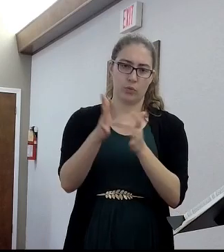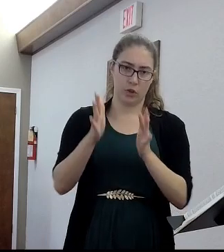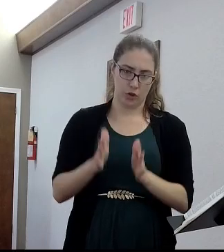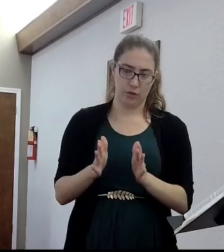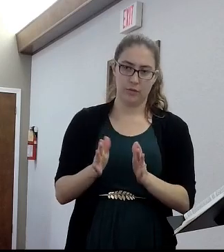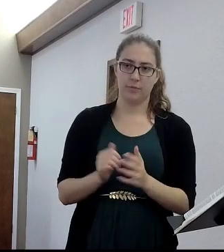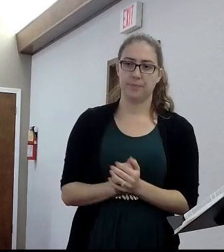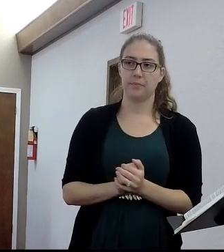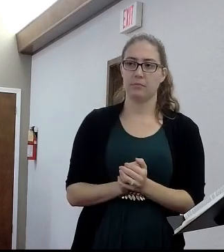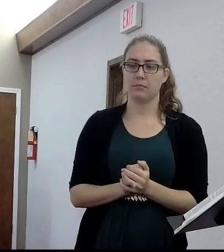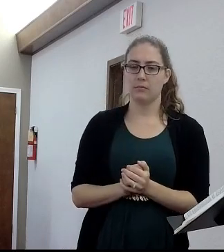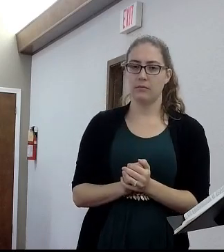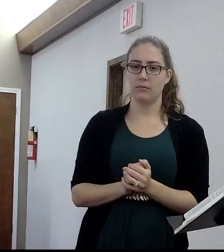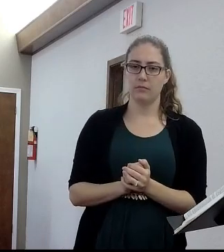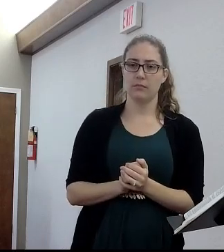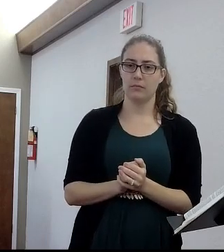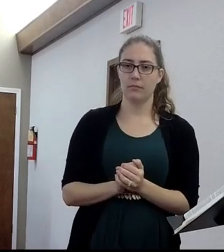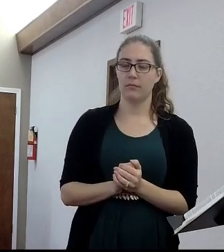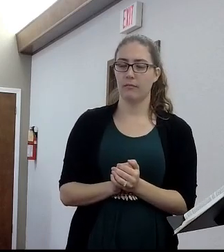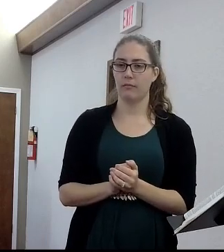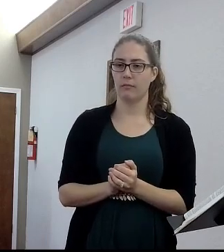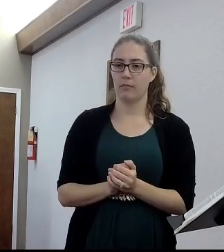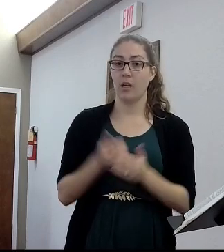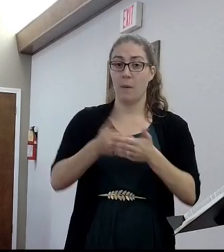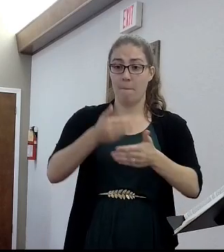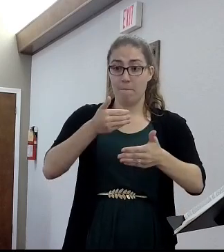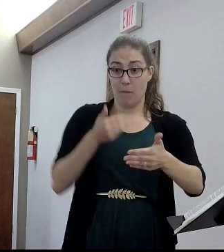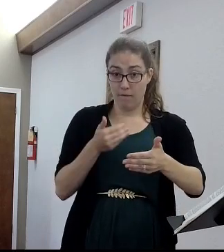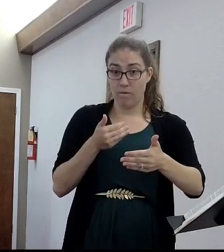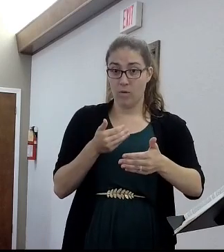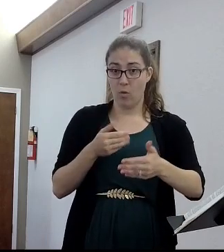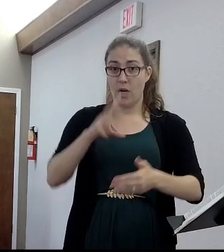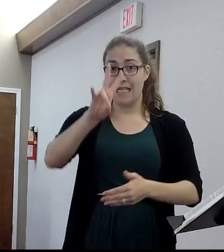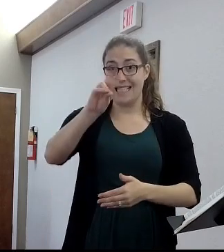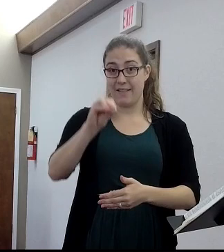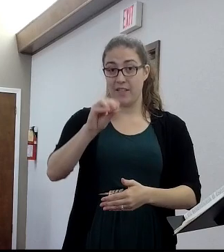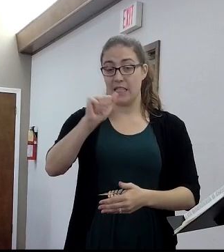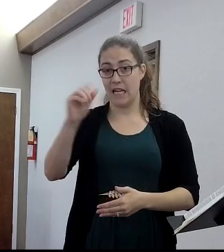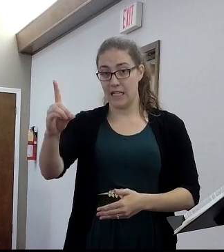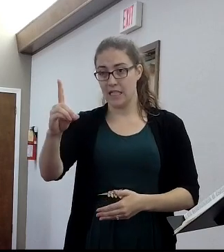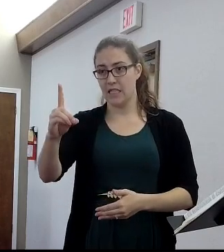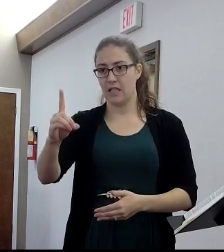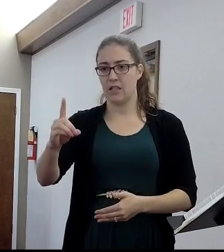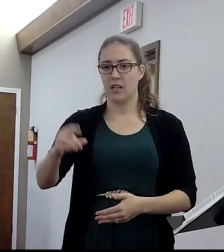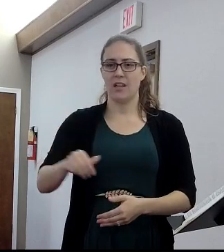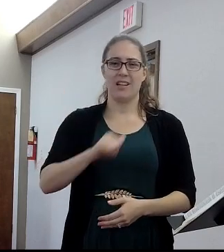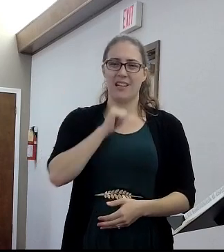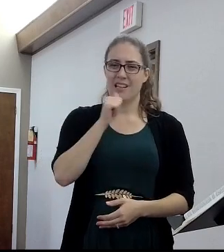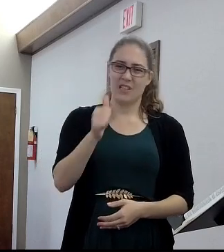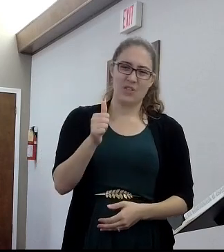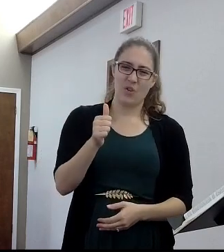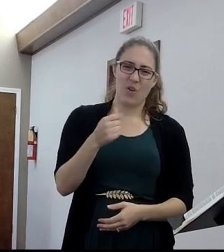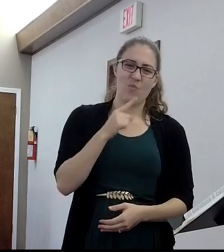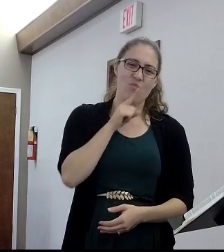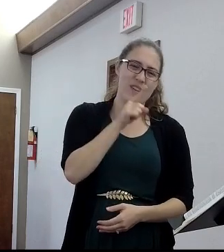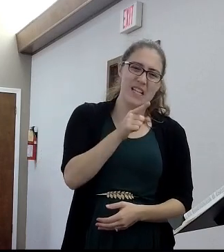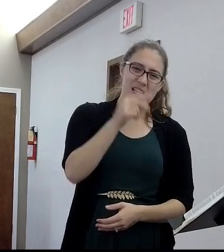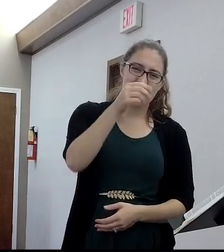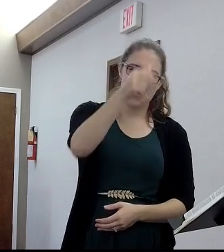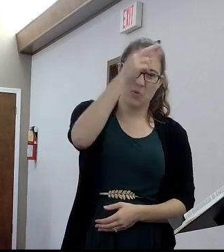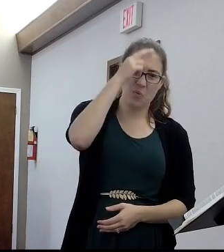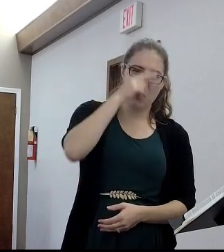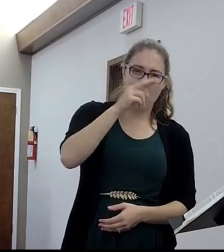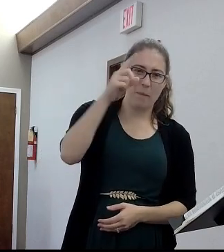the Christians particularly until about 313. Before that, it wasn't necessarily the Romans that were doing it. It was the Jewish